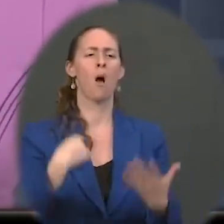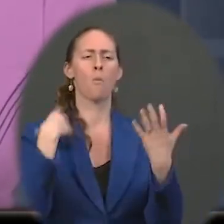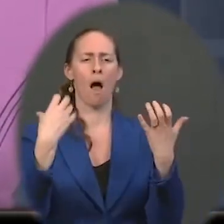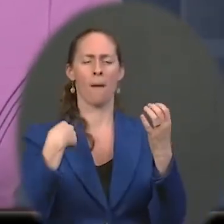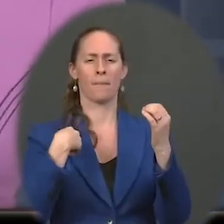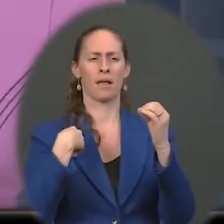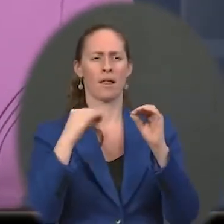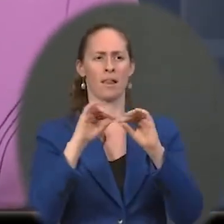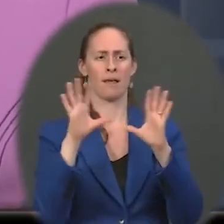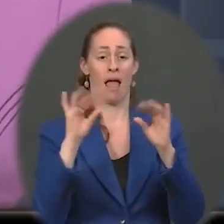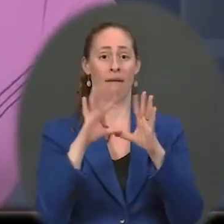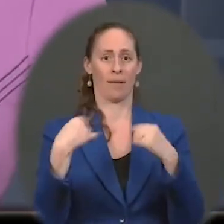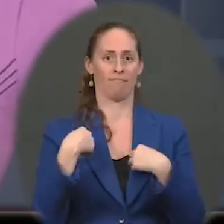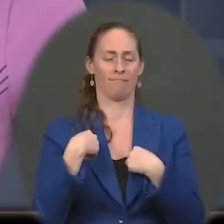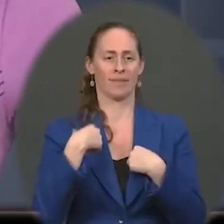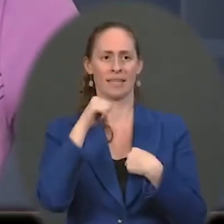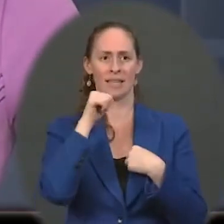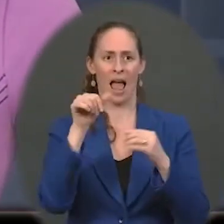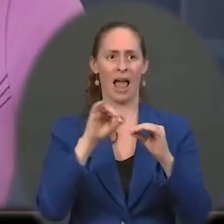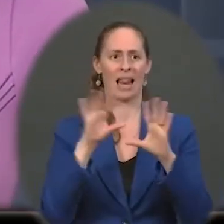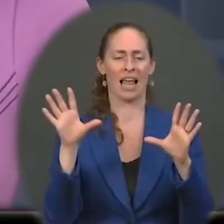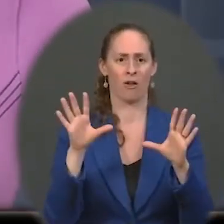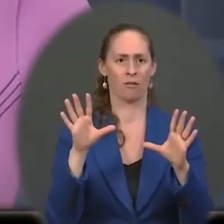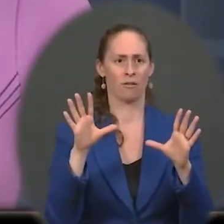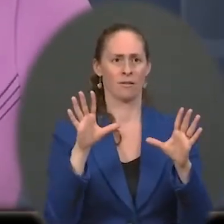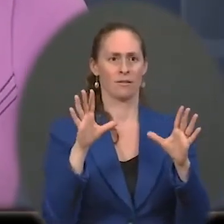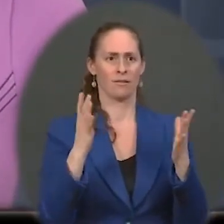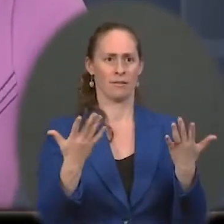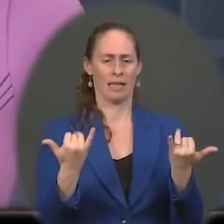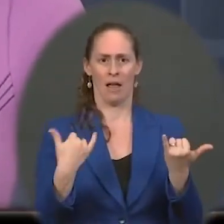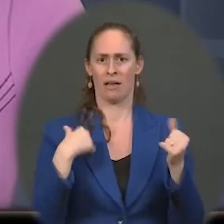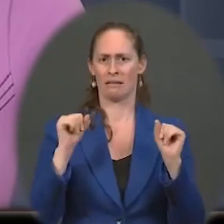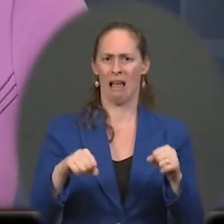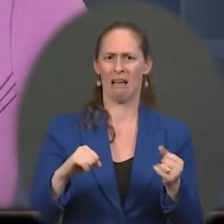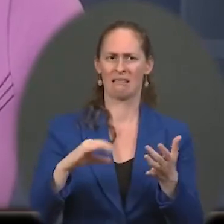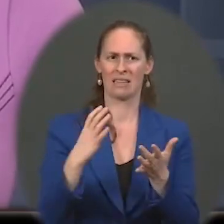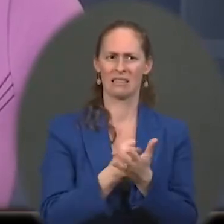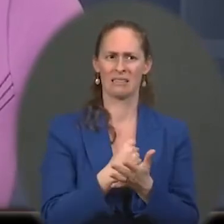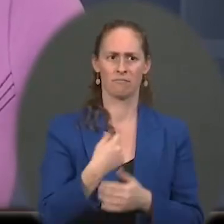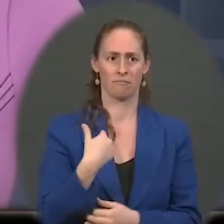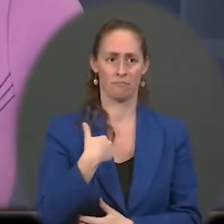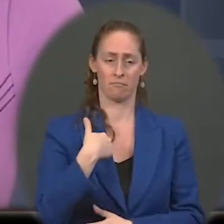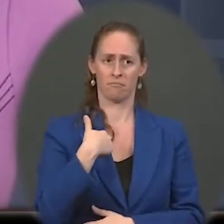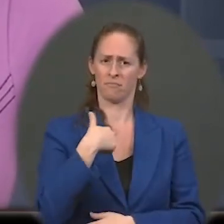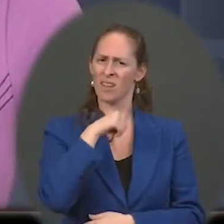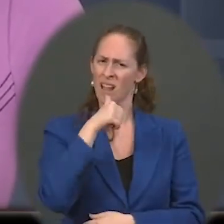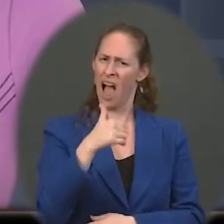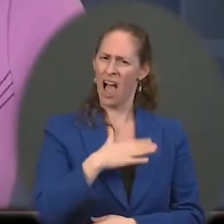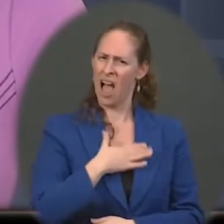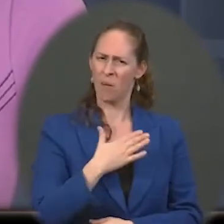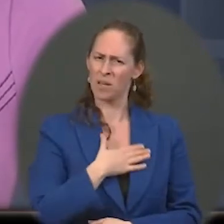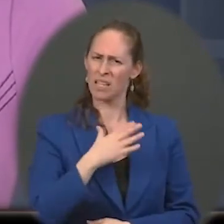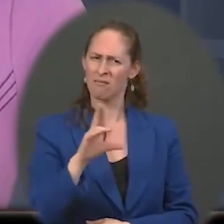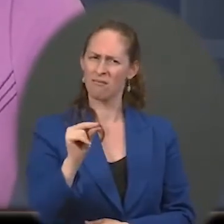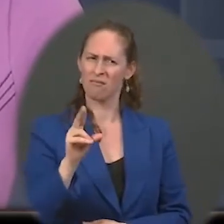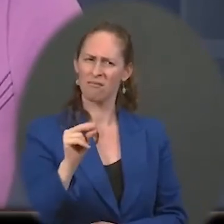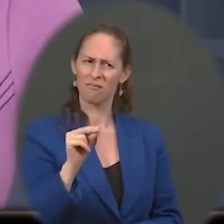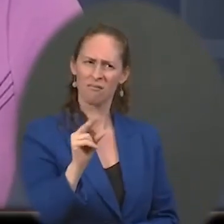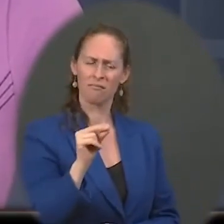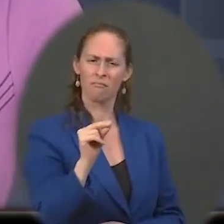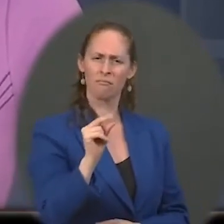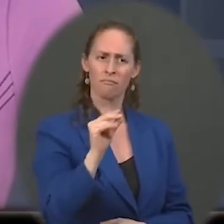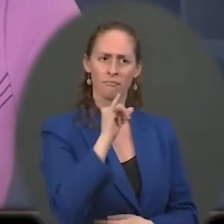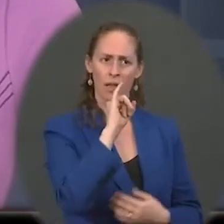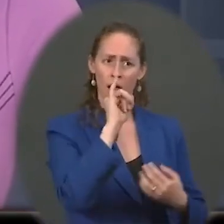I'm not being clear. Let me be clear as a spokesperson. No, we would not be happy if it was not included. We're going to continue to fight